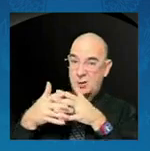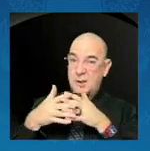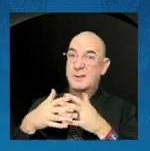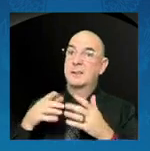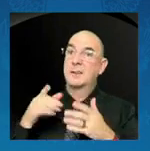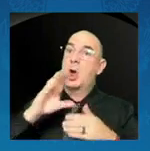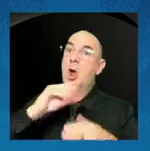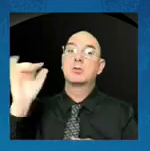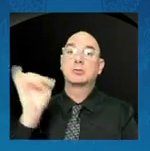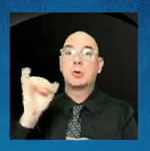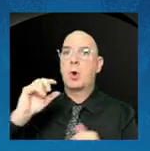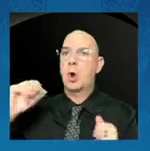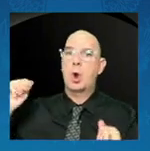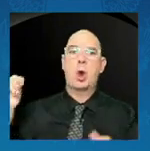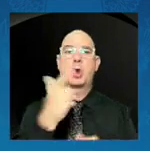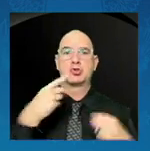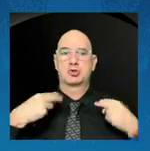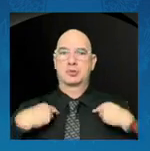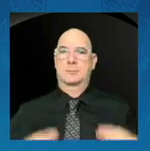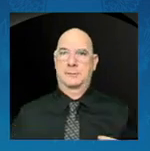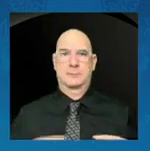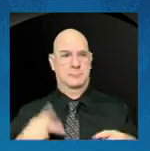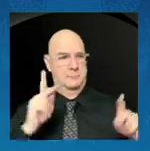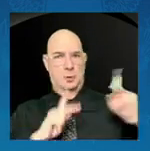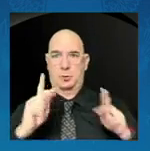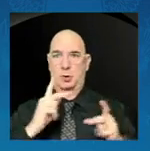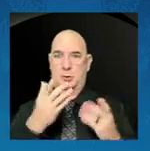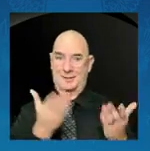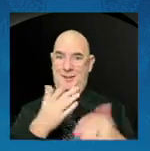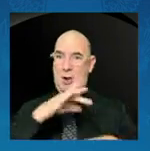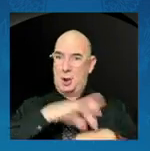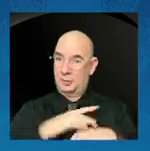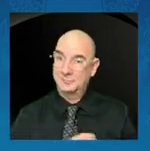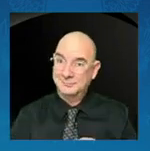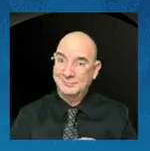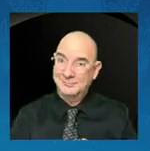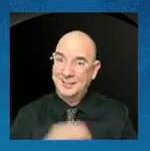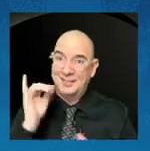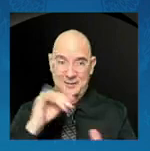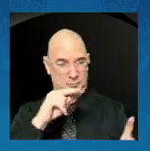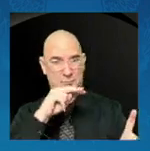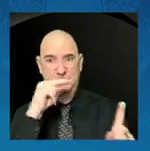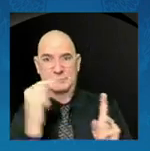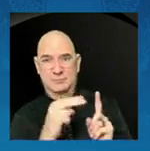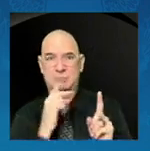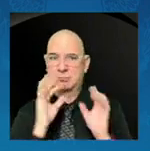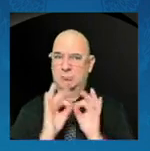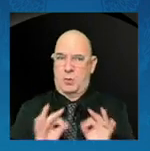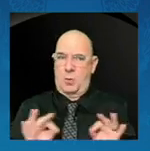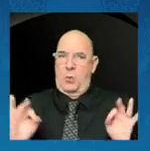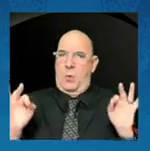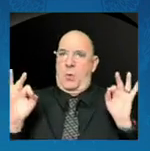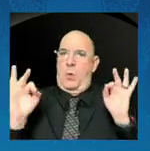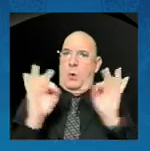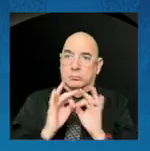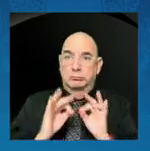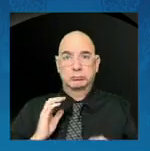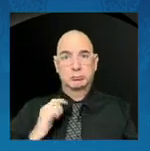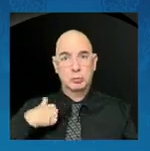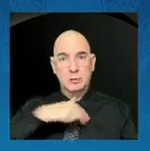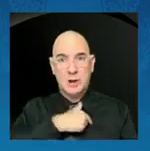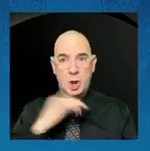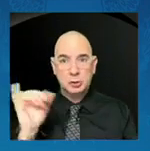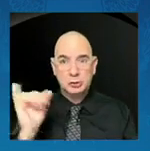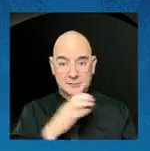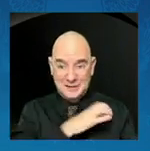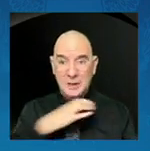This perspective is central to our work as a Council. Because while exploration of space